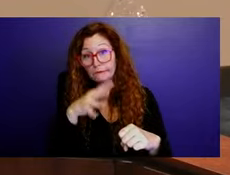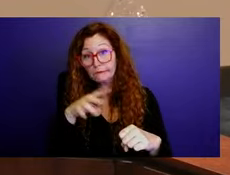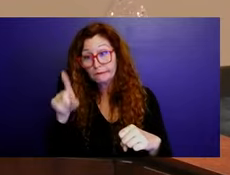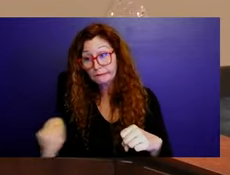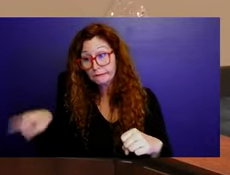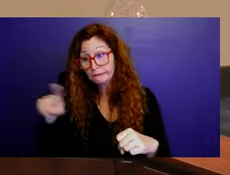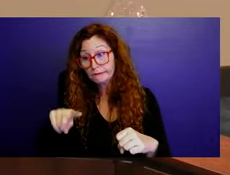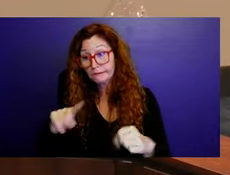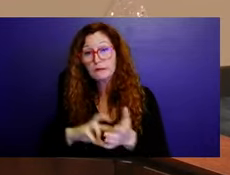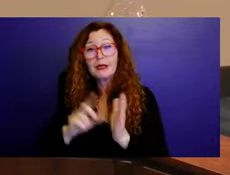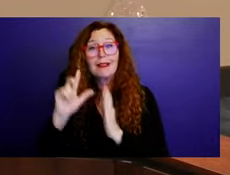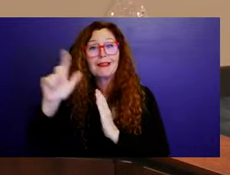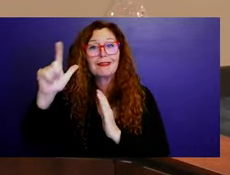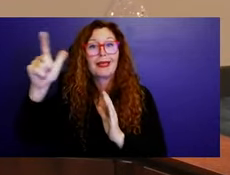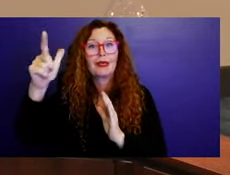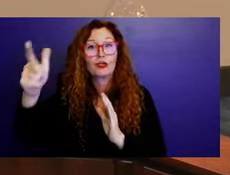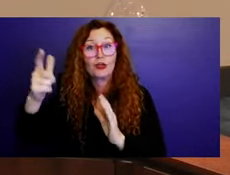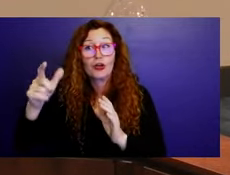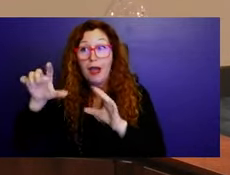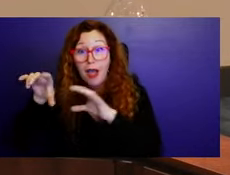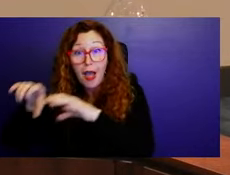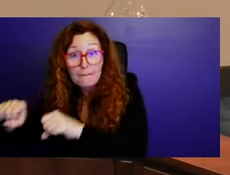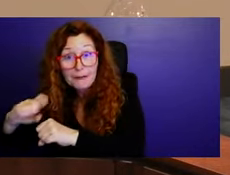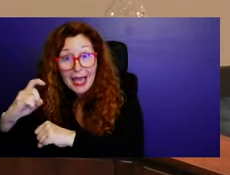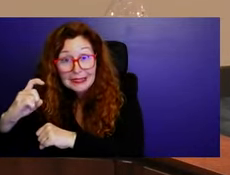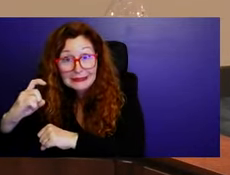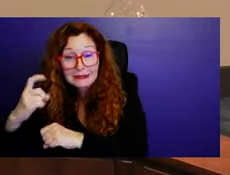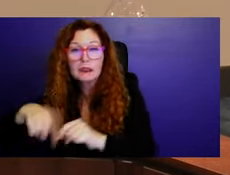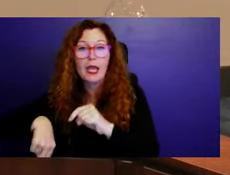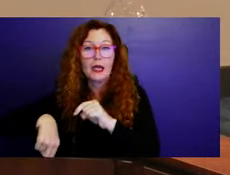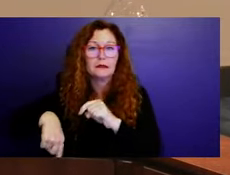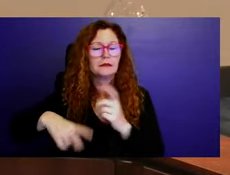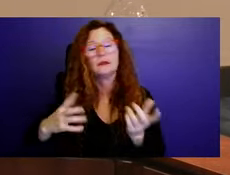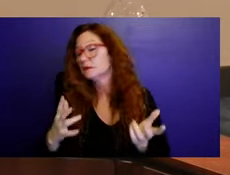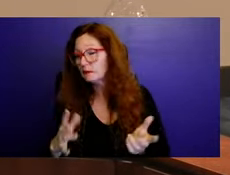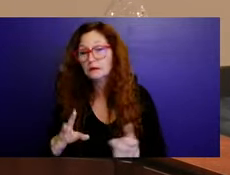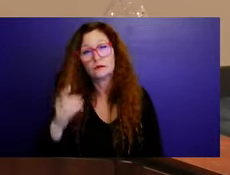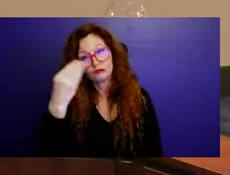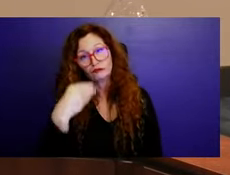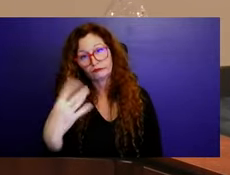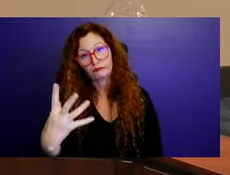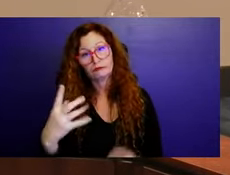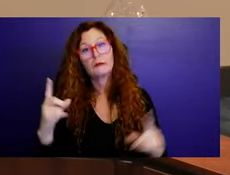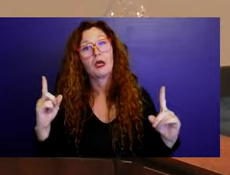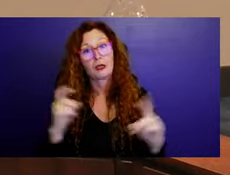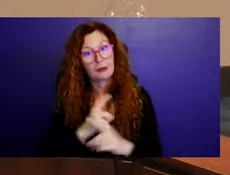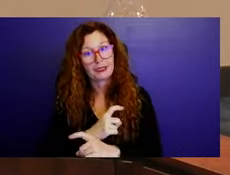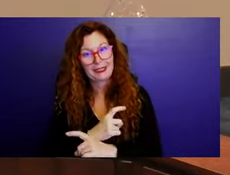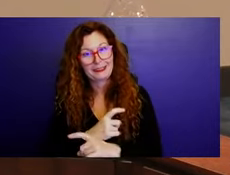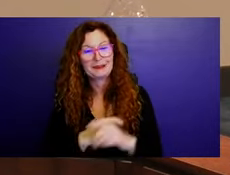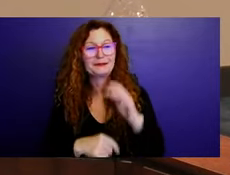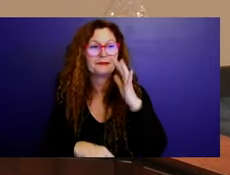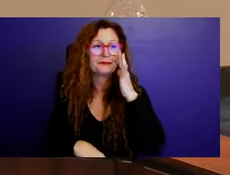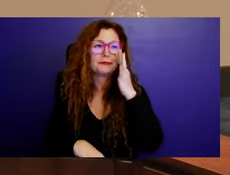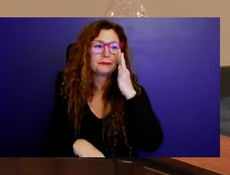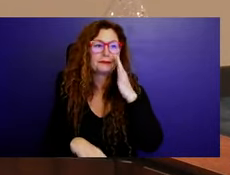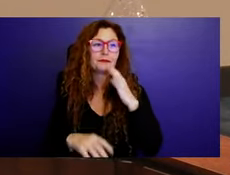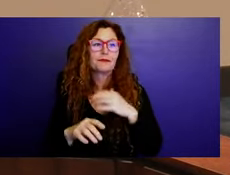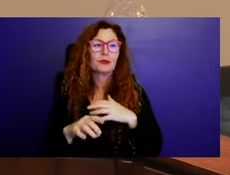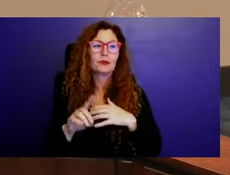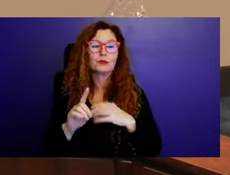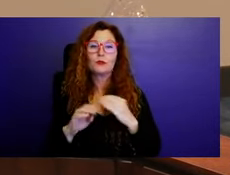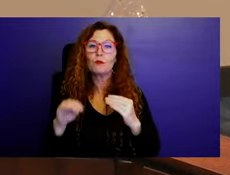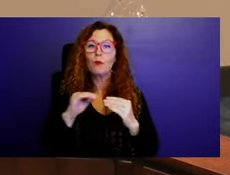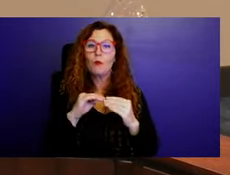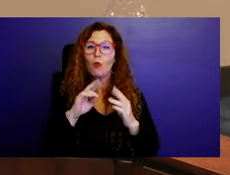puzzle piece. Um, and through the feasibility analysis, we will be reviewing some of